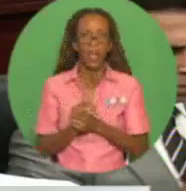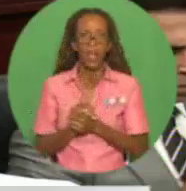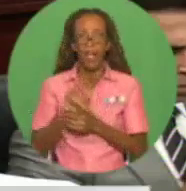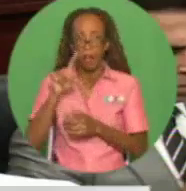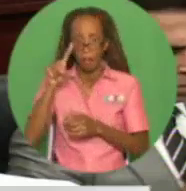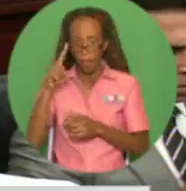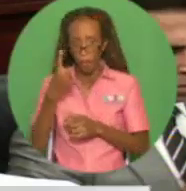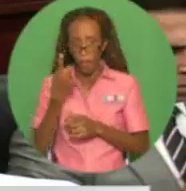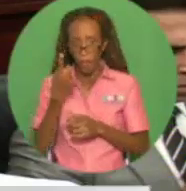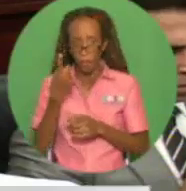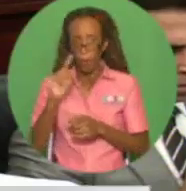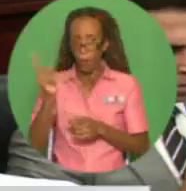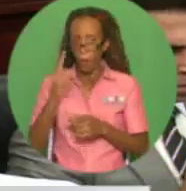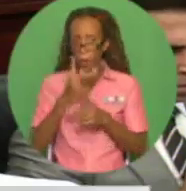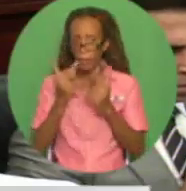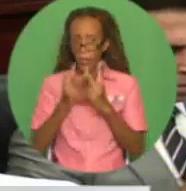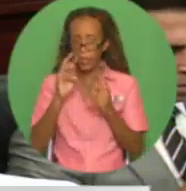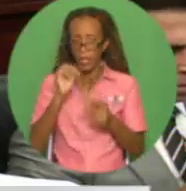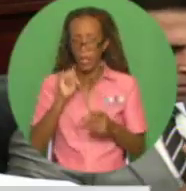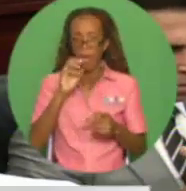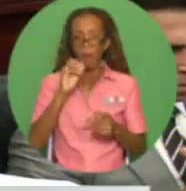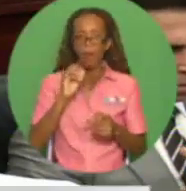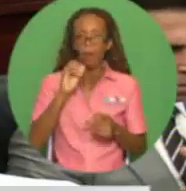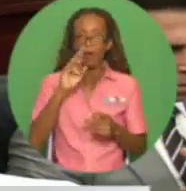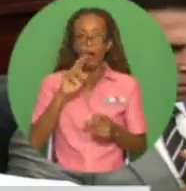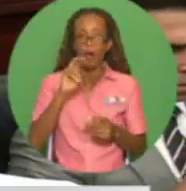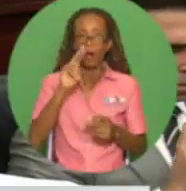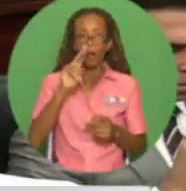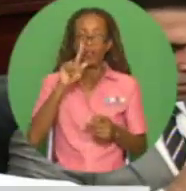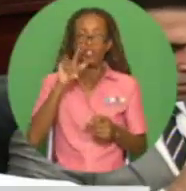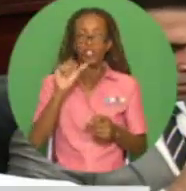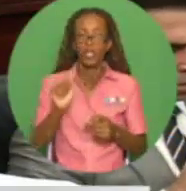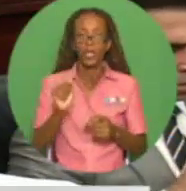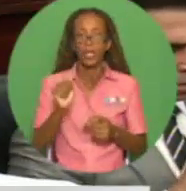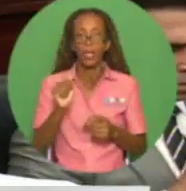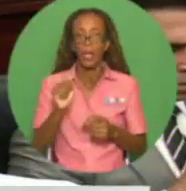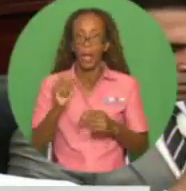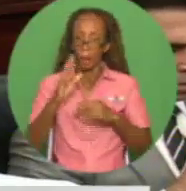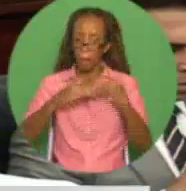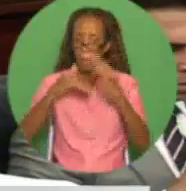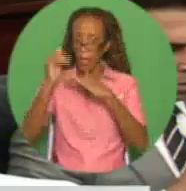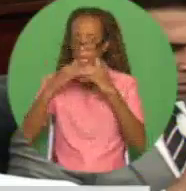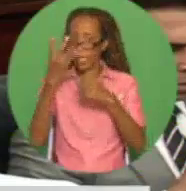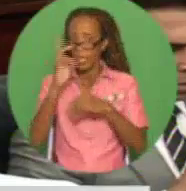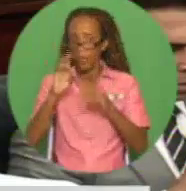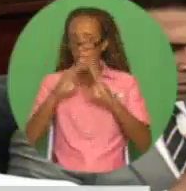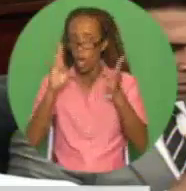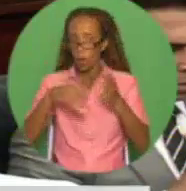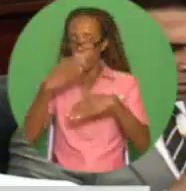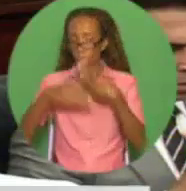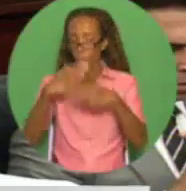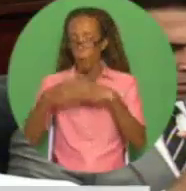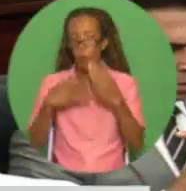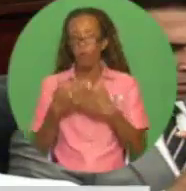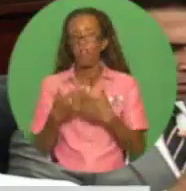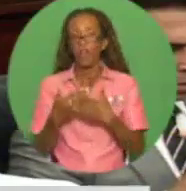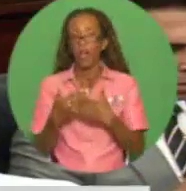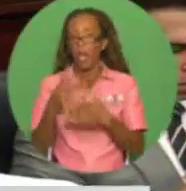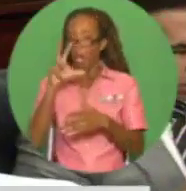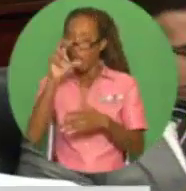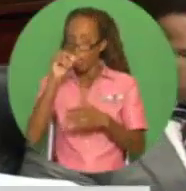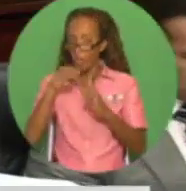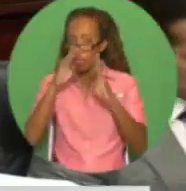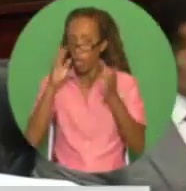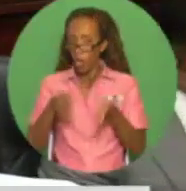Cooper Road in Maruga, where emergency construction has commenced on 17 homes, reconstruction work on 30 homes,